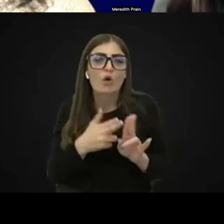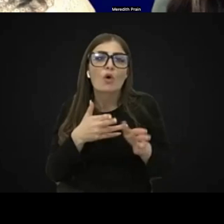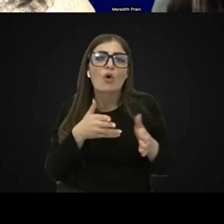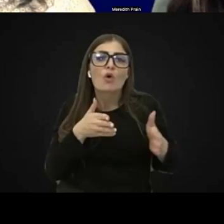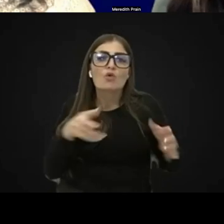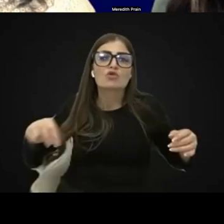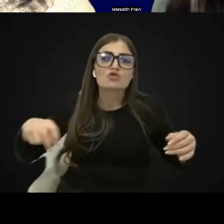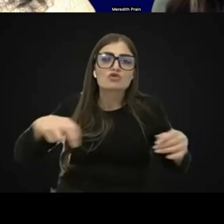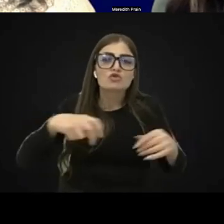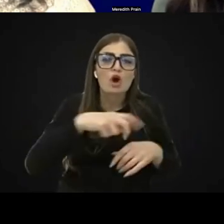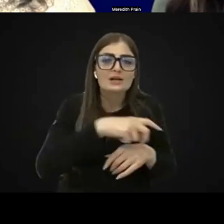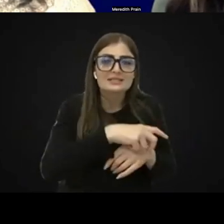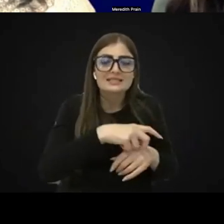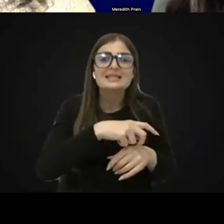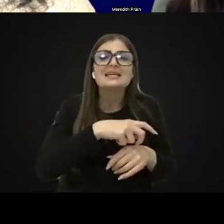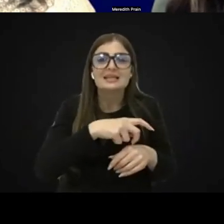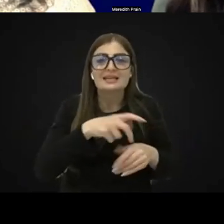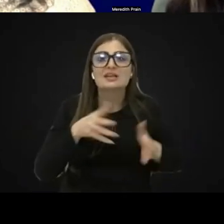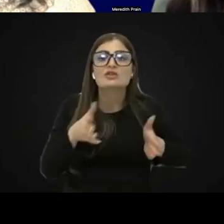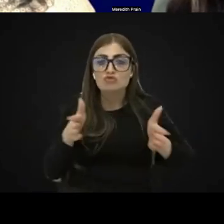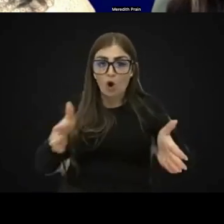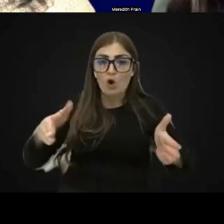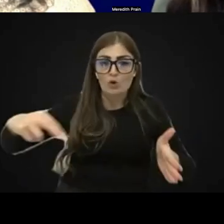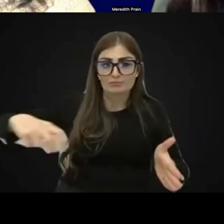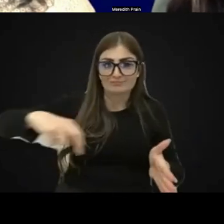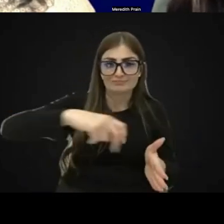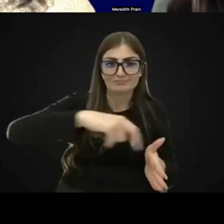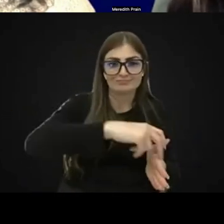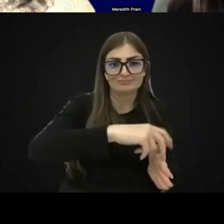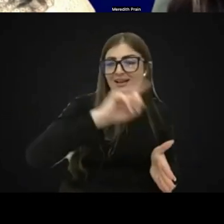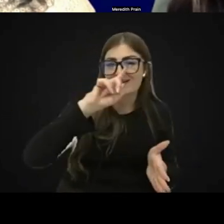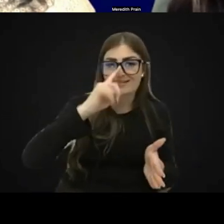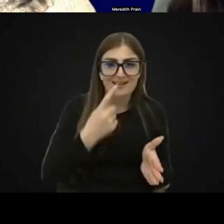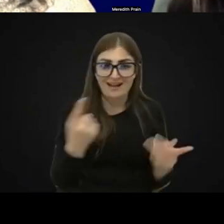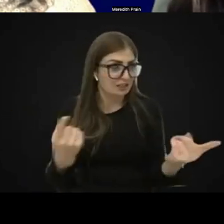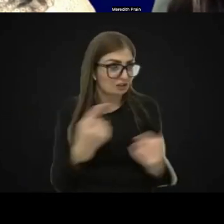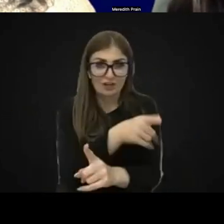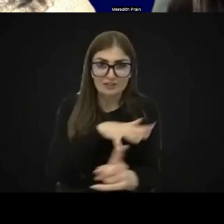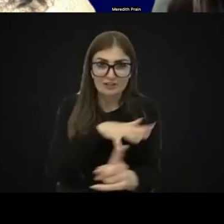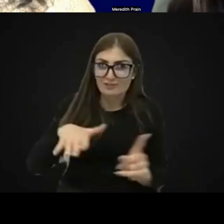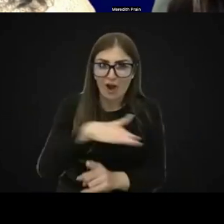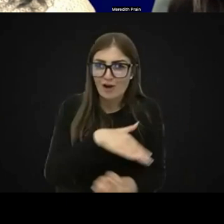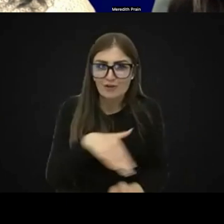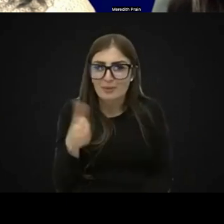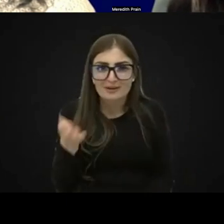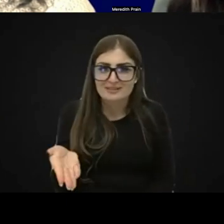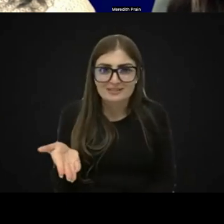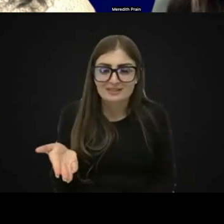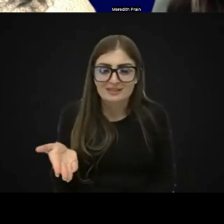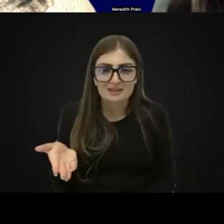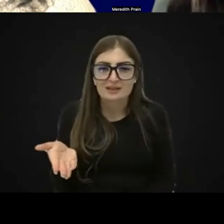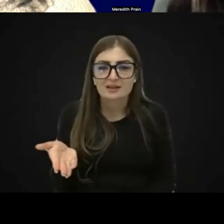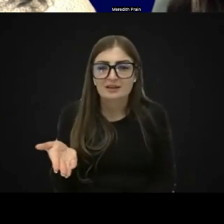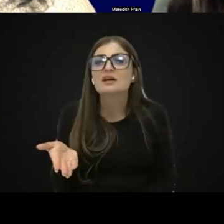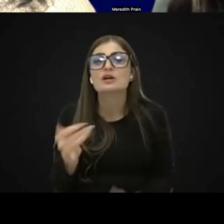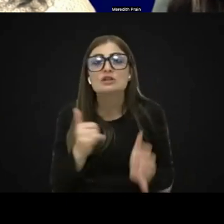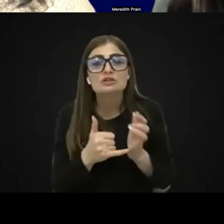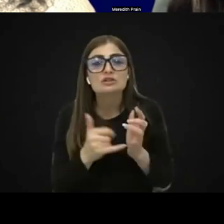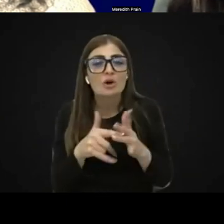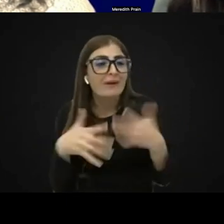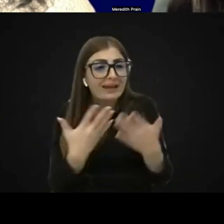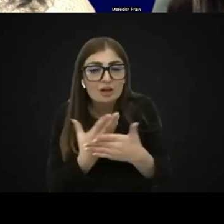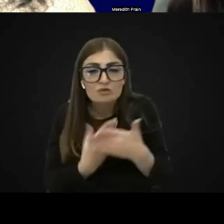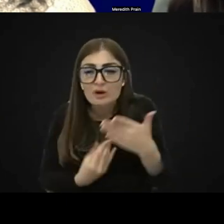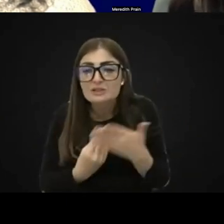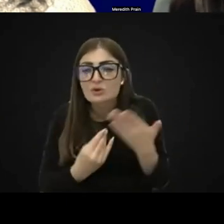crossings, where I cannot adapt the environment to allow for the environment to Are there any resources